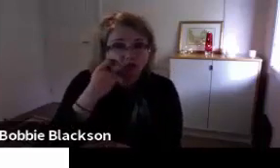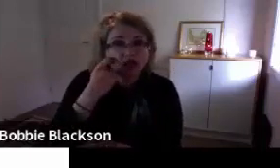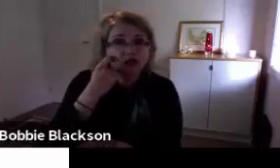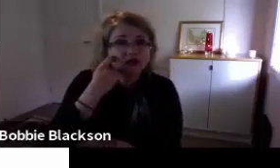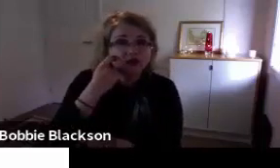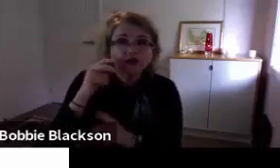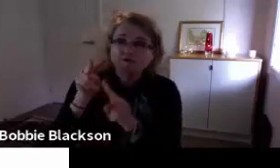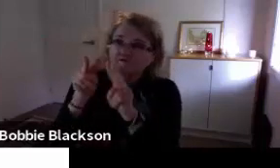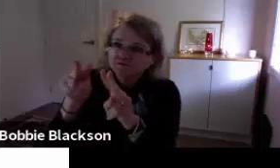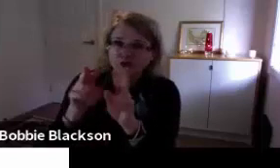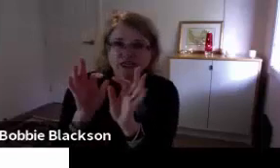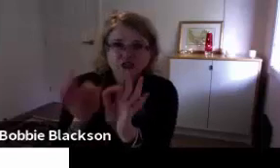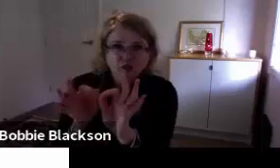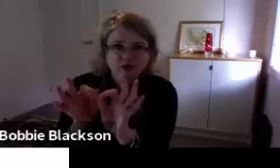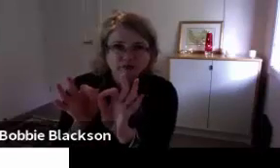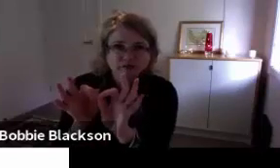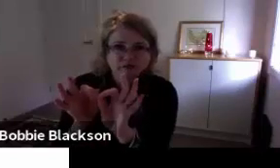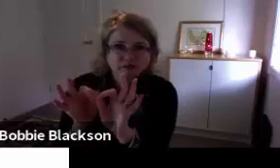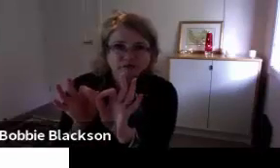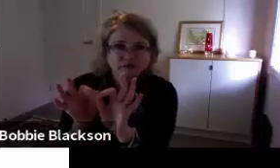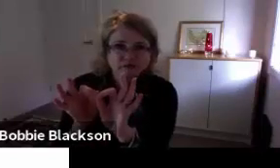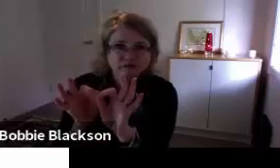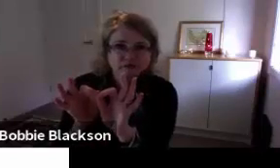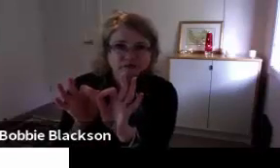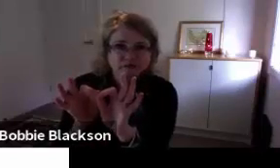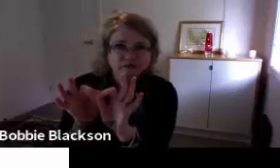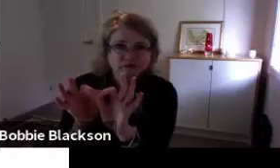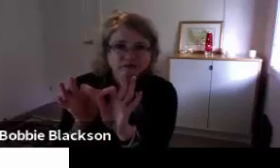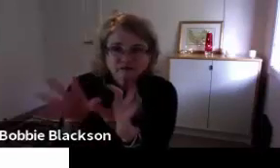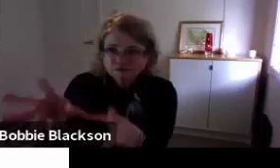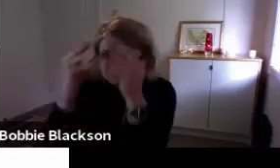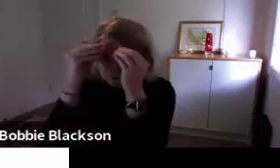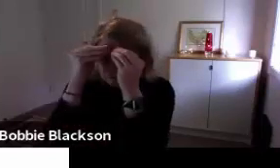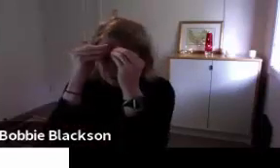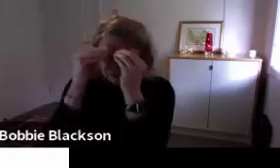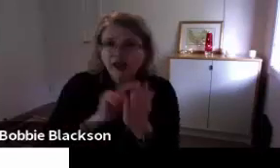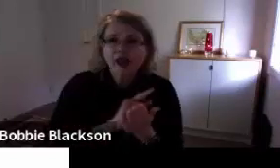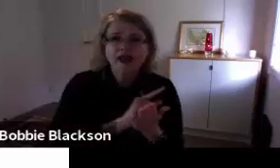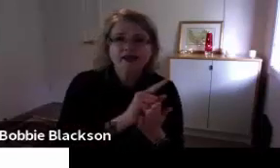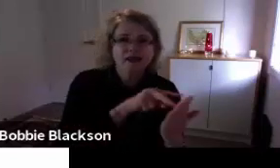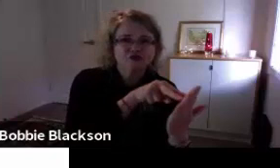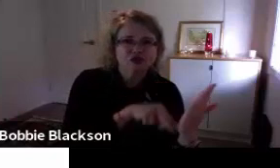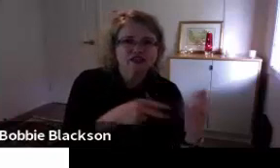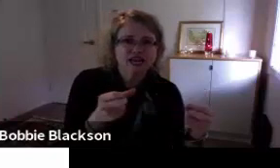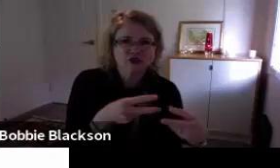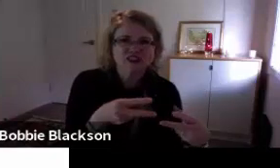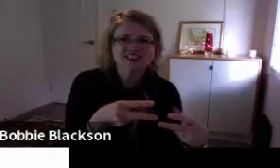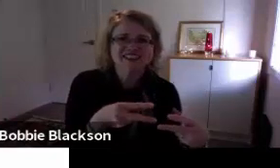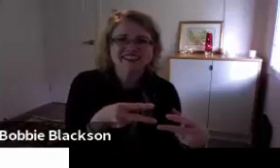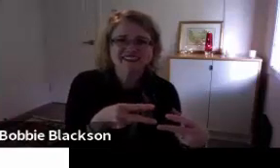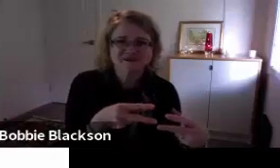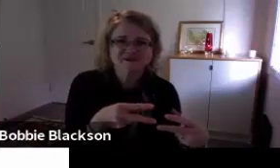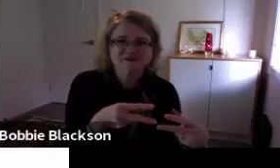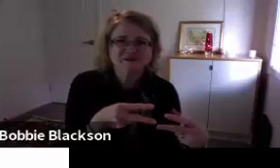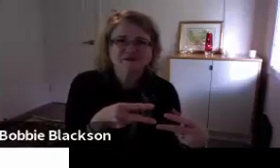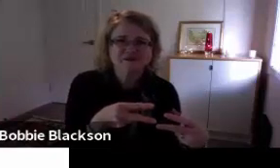Sometimes deaf people will watch an interpreter, acquire the message,